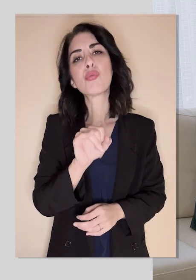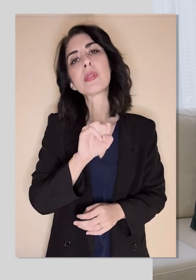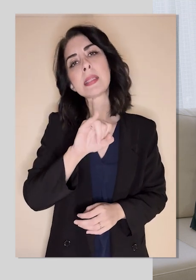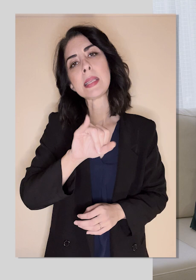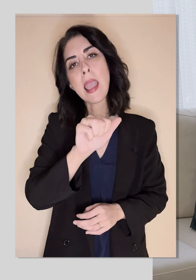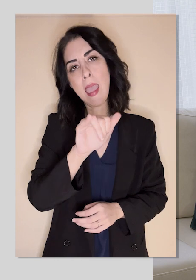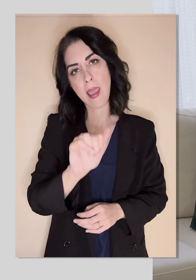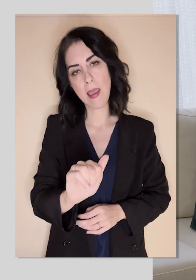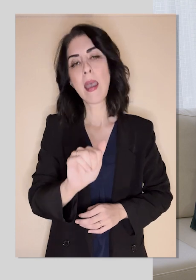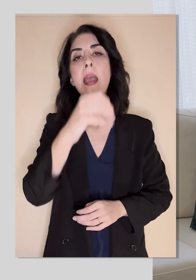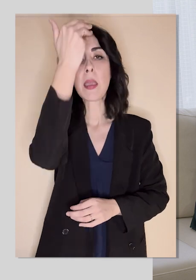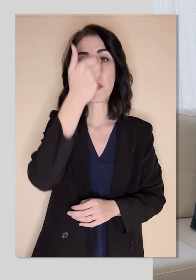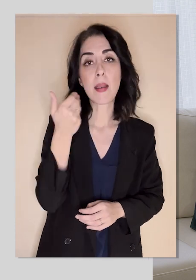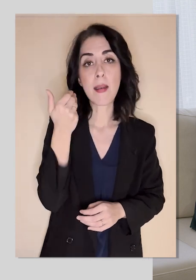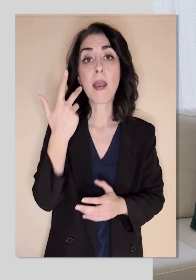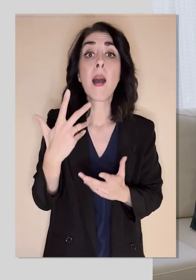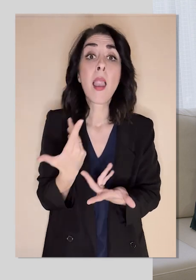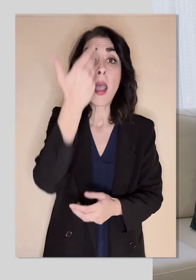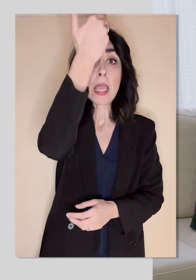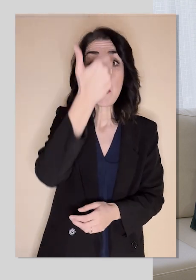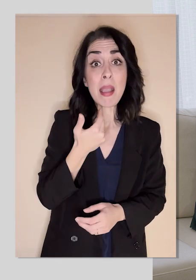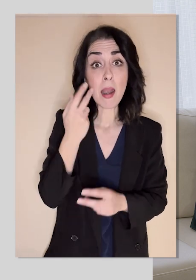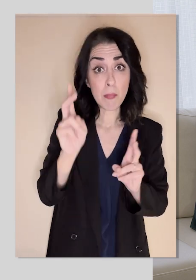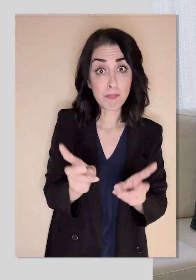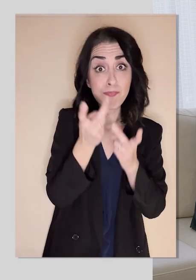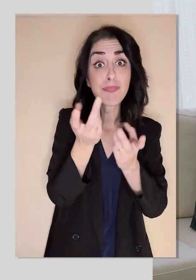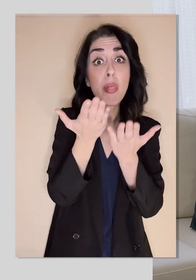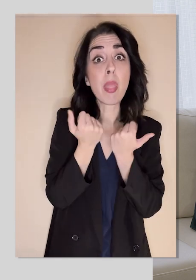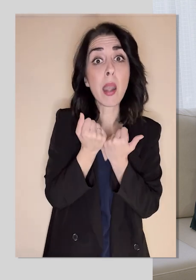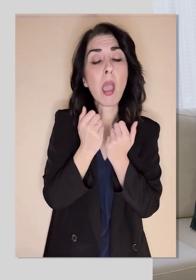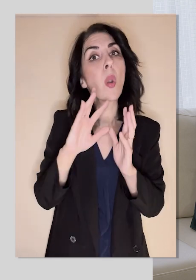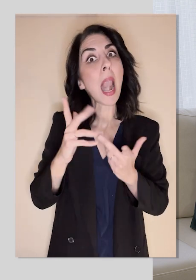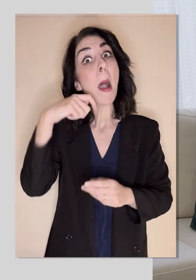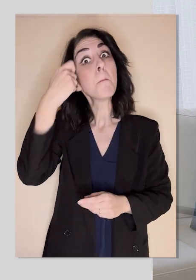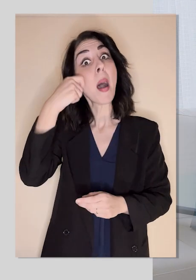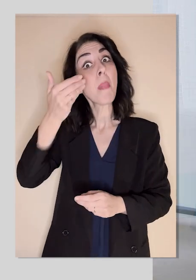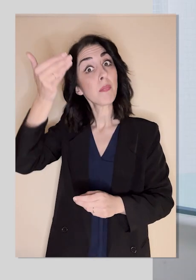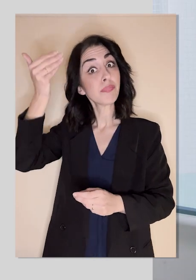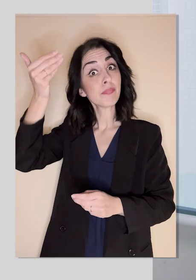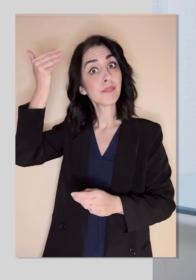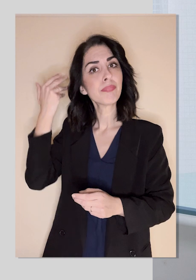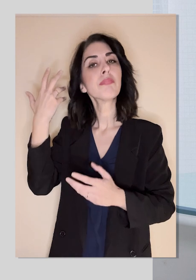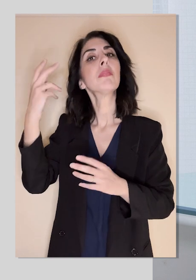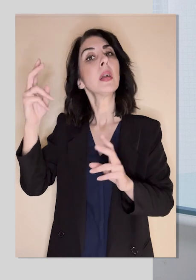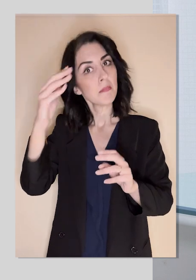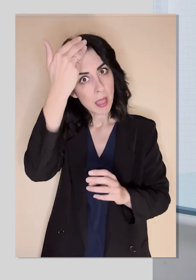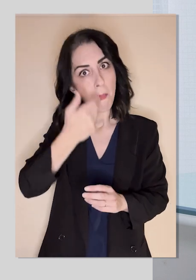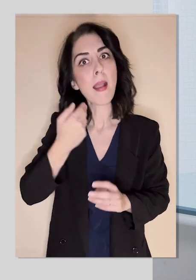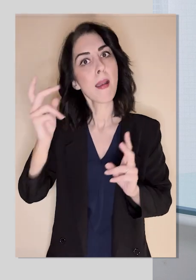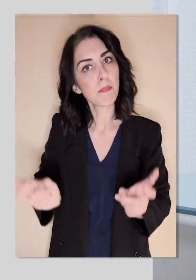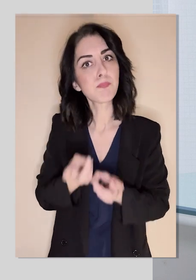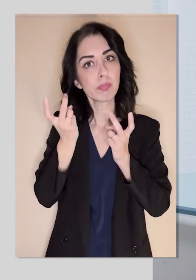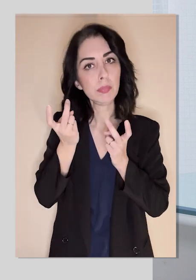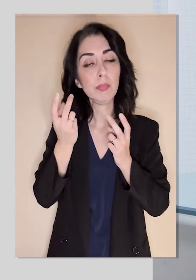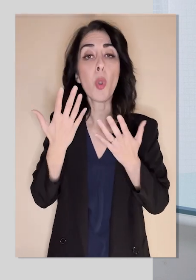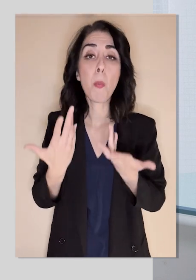Still, their mother can't have migraines. So if there is a family history of migraine, but the person never